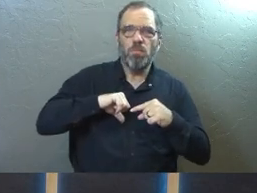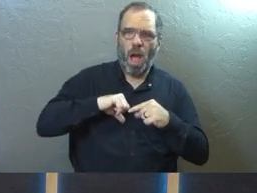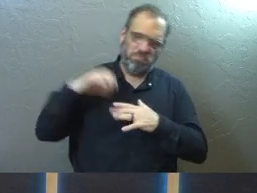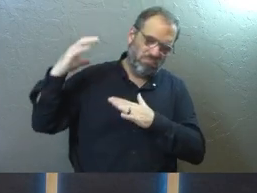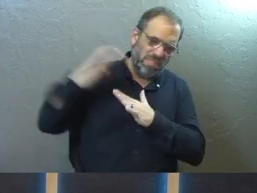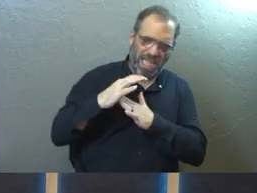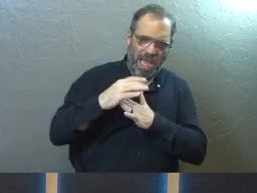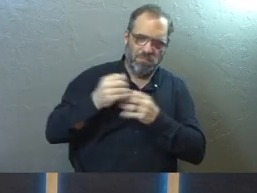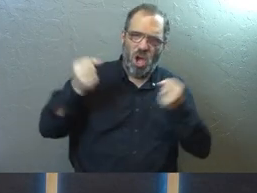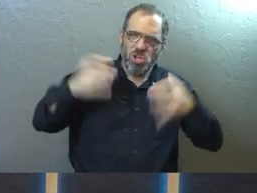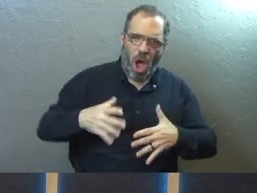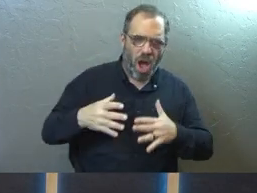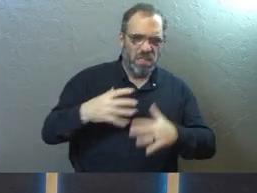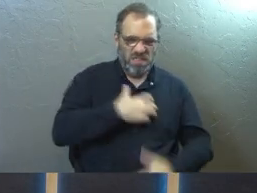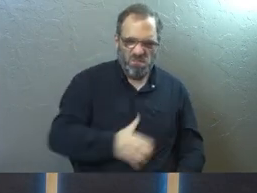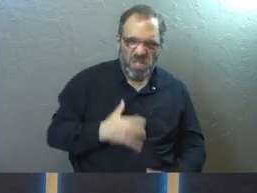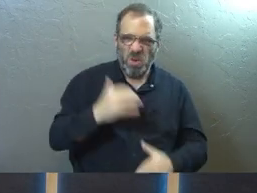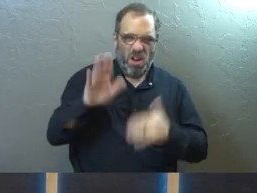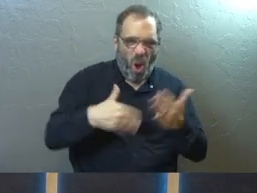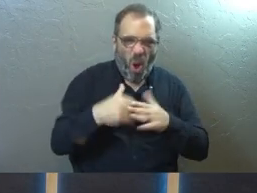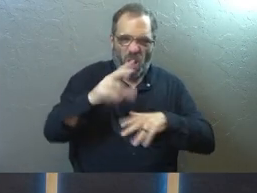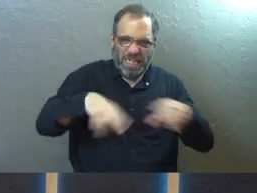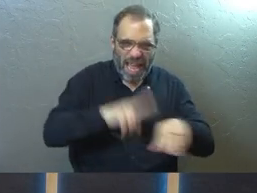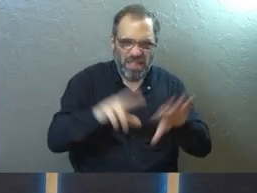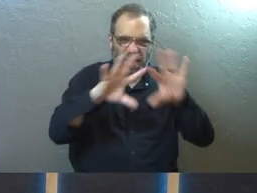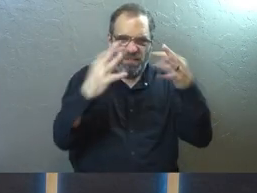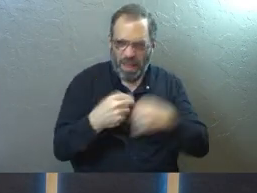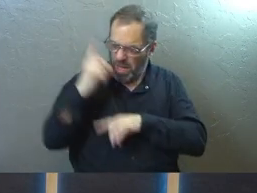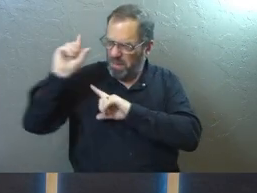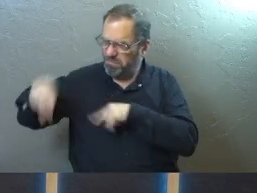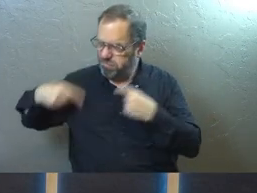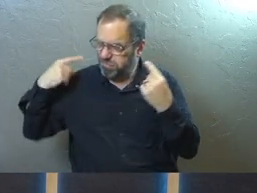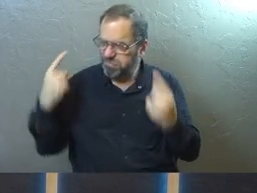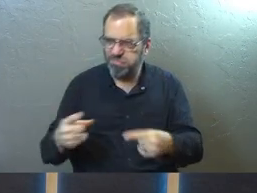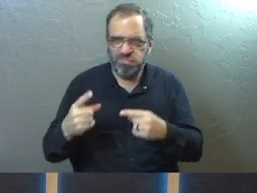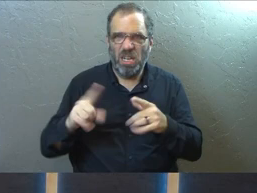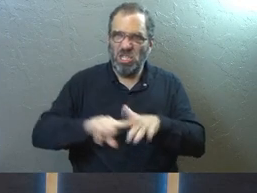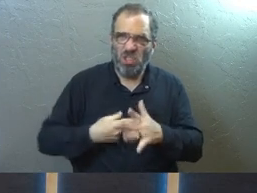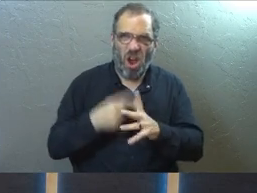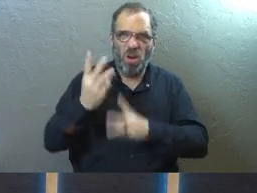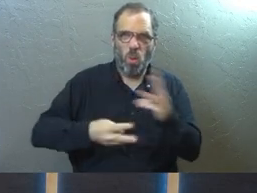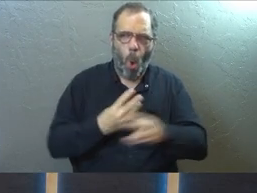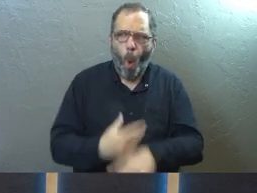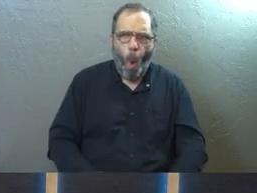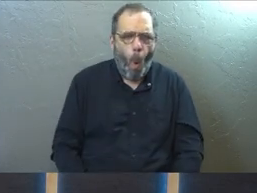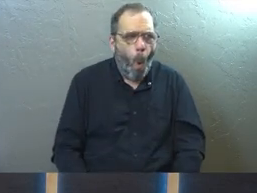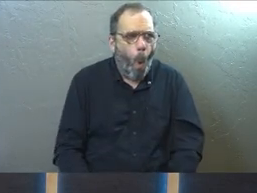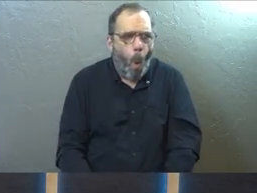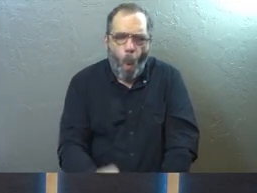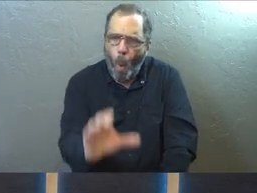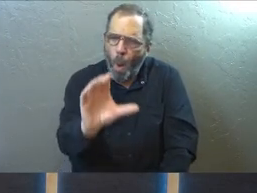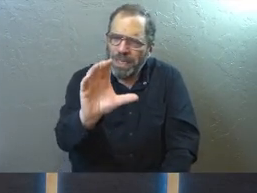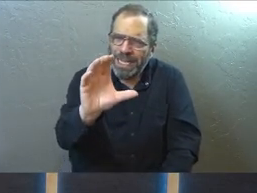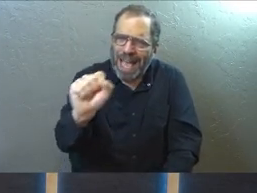been the chief cause of misery in every nation and every family since the world began. Man, that's a big statement, Lewis.